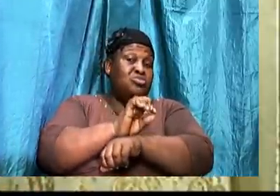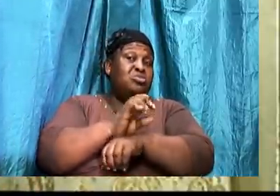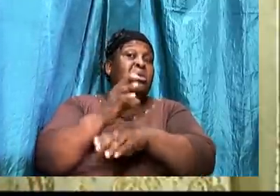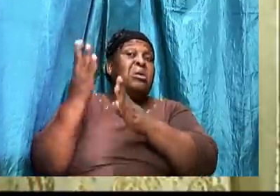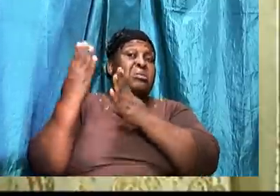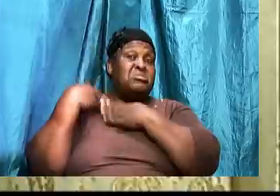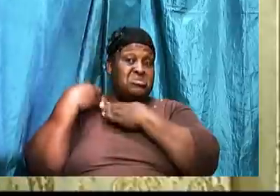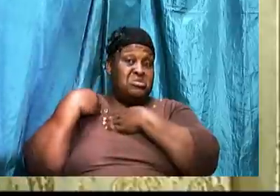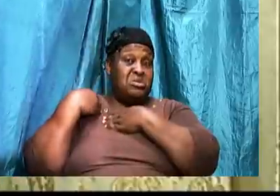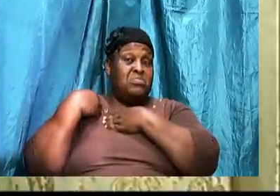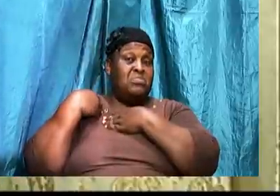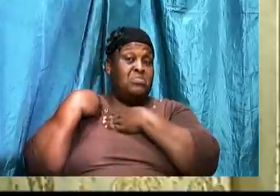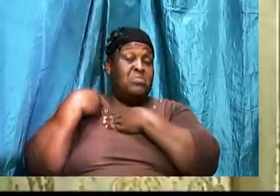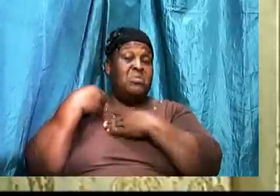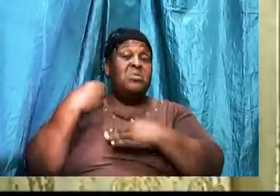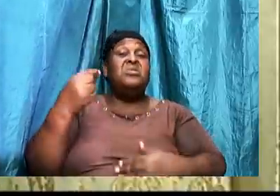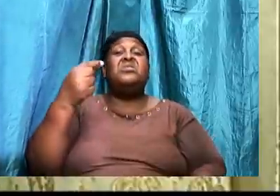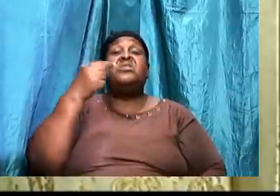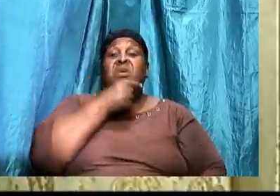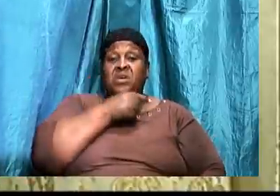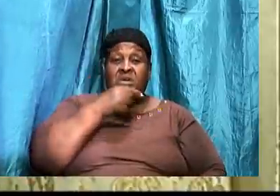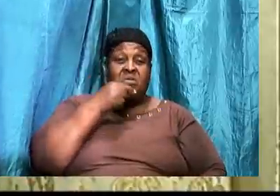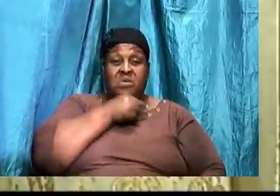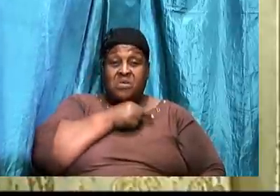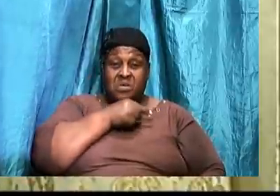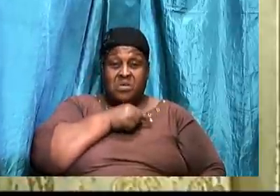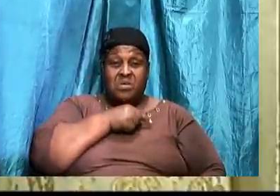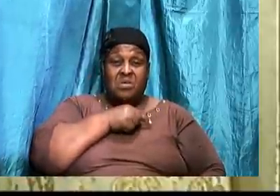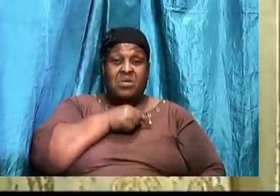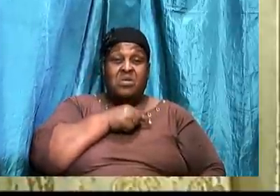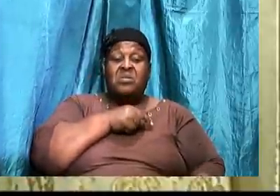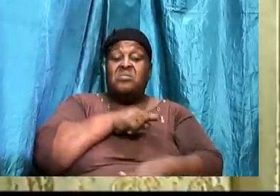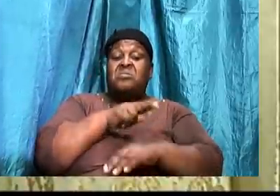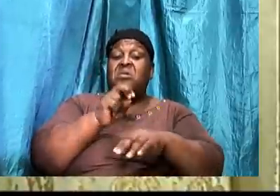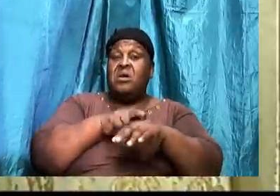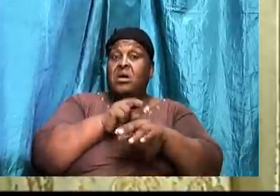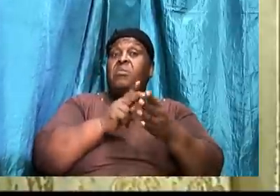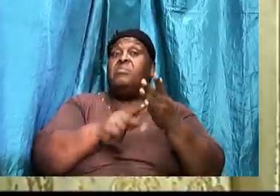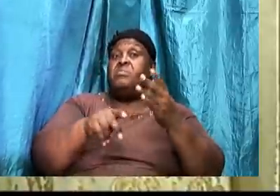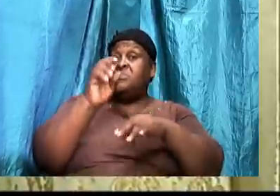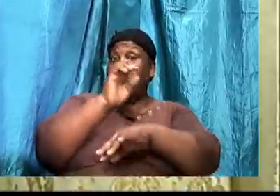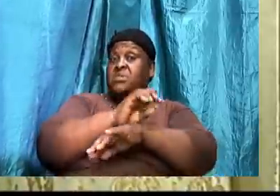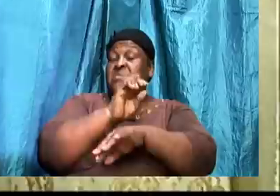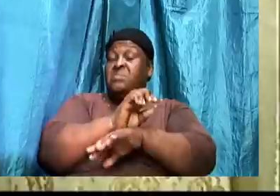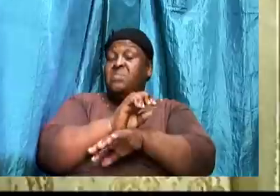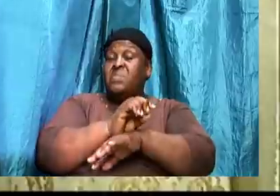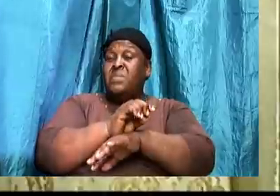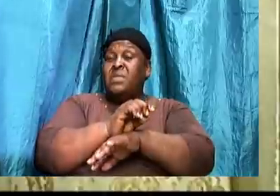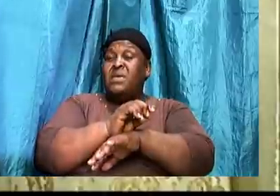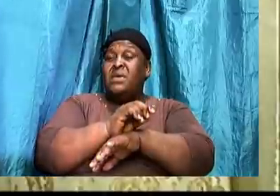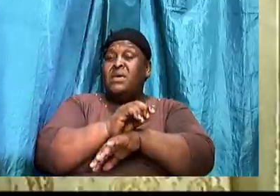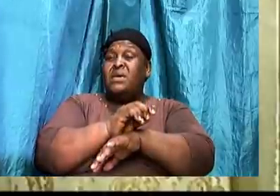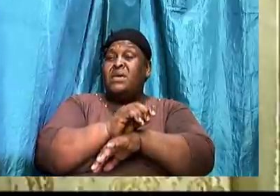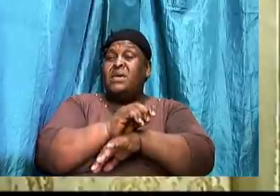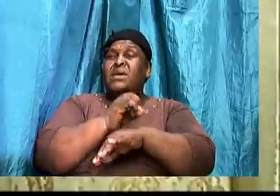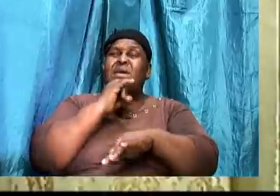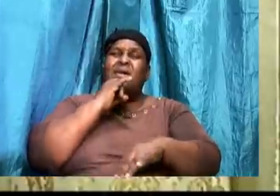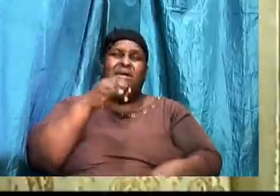a normal part. Of the church. Did God really say. That there are only two genders.